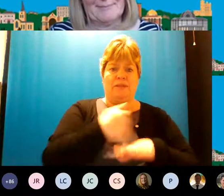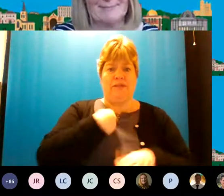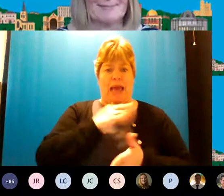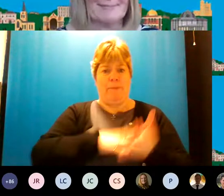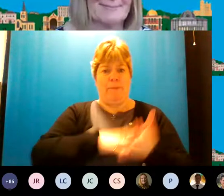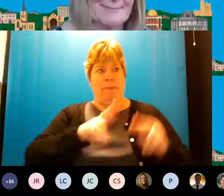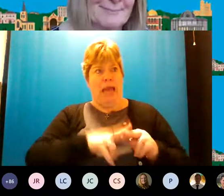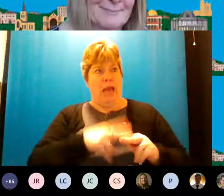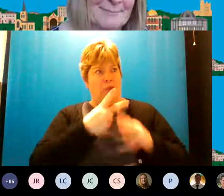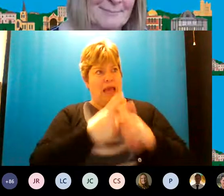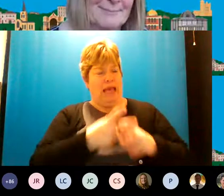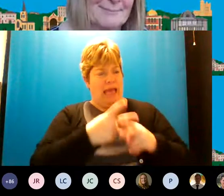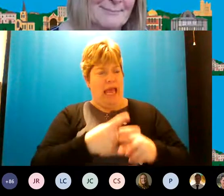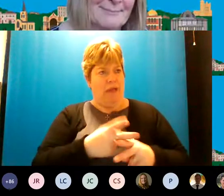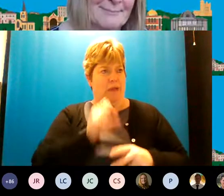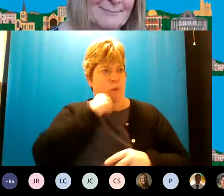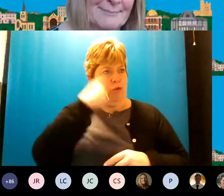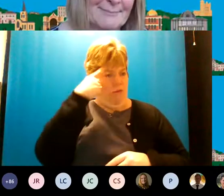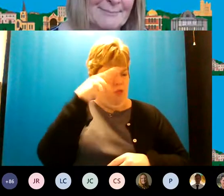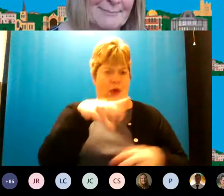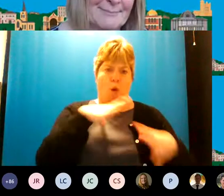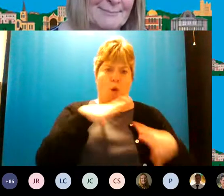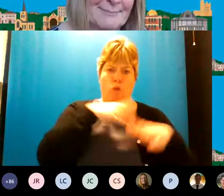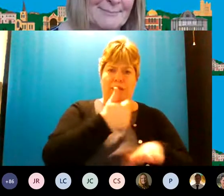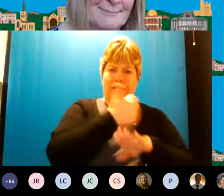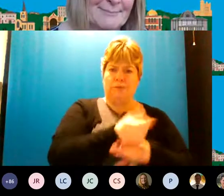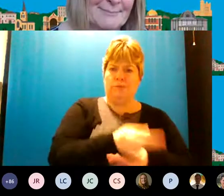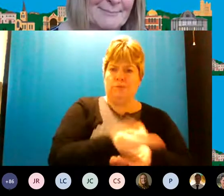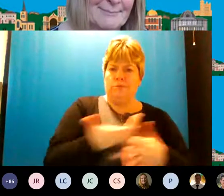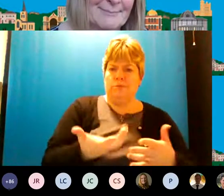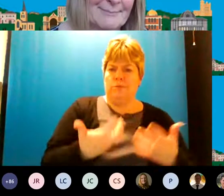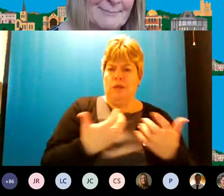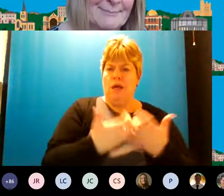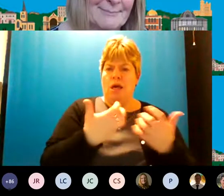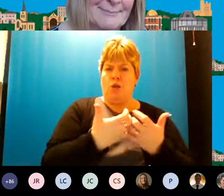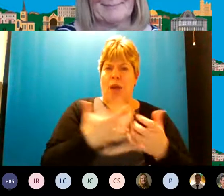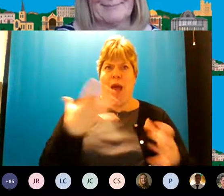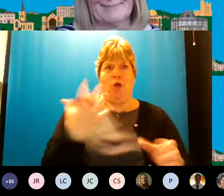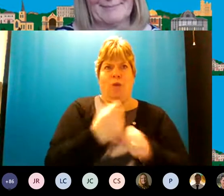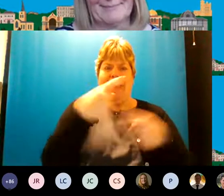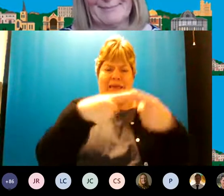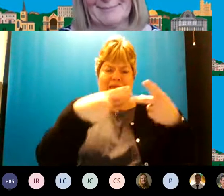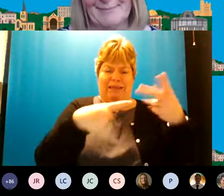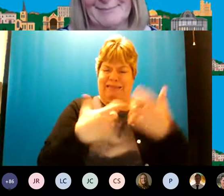carer um so how how do we get this stuff